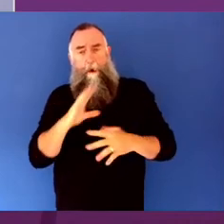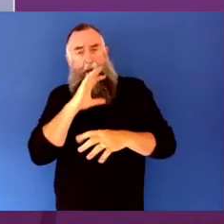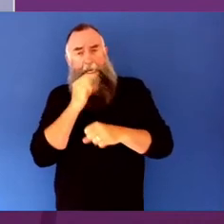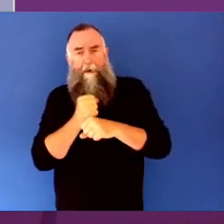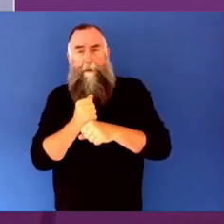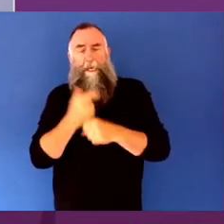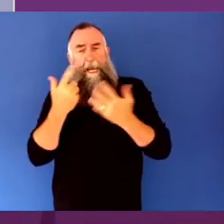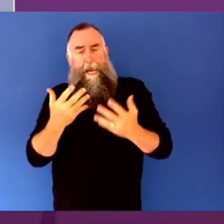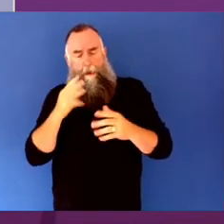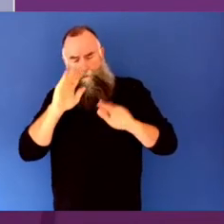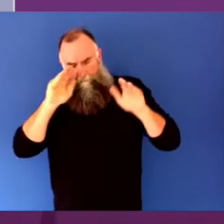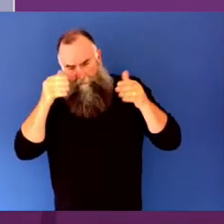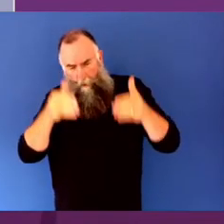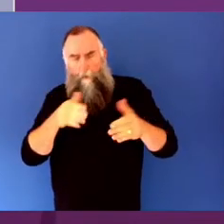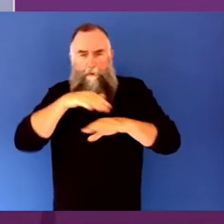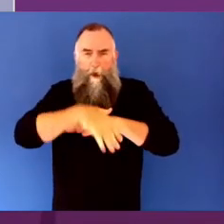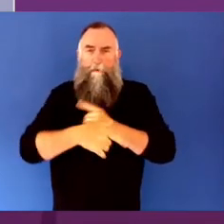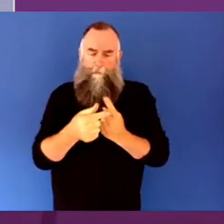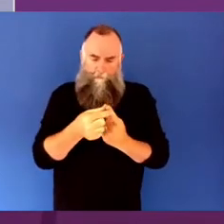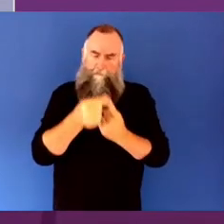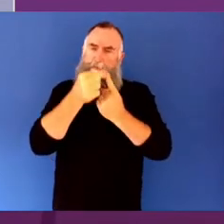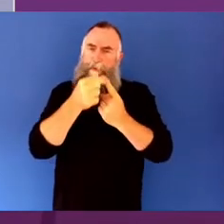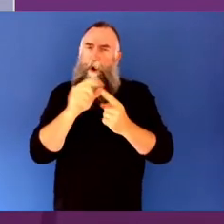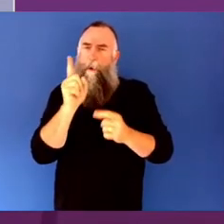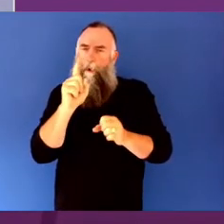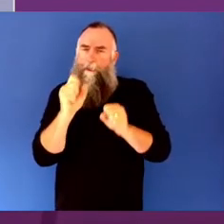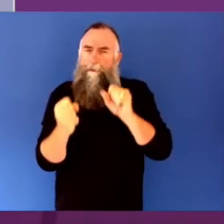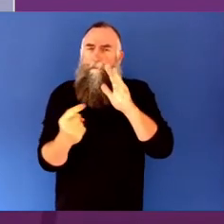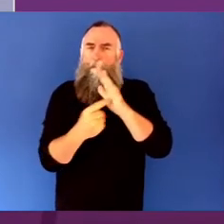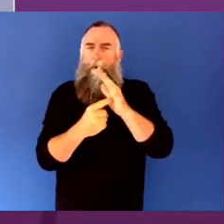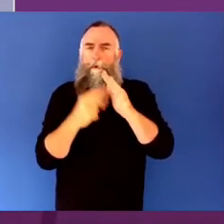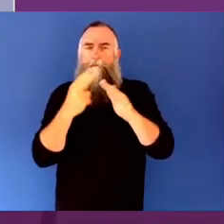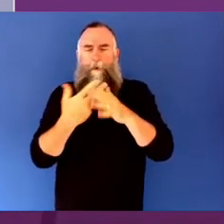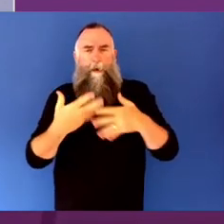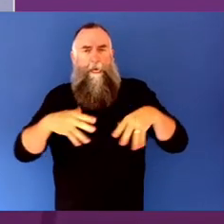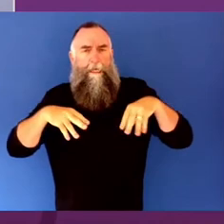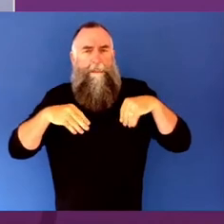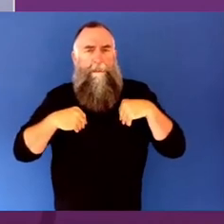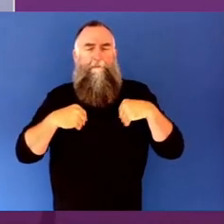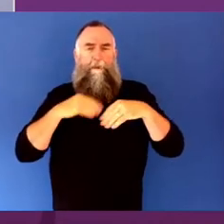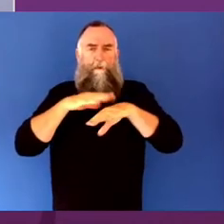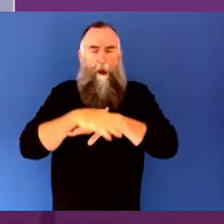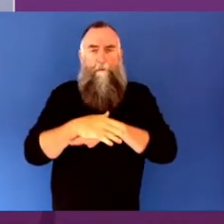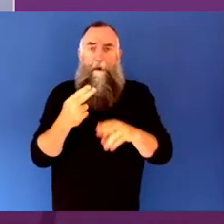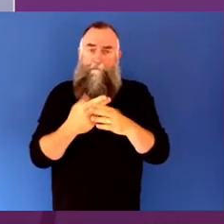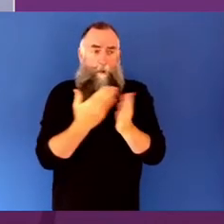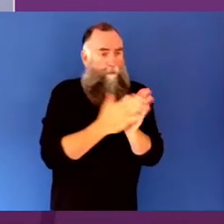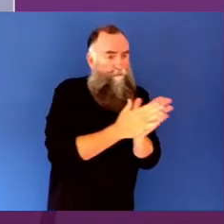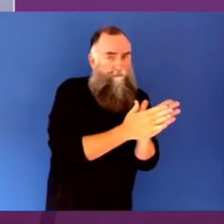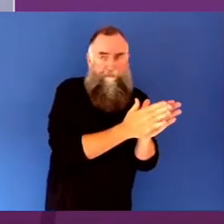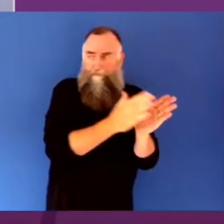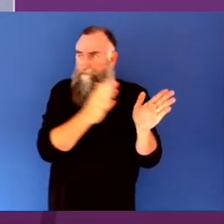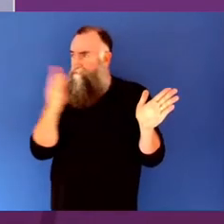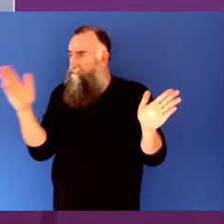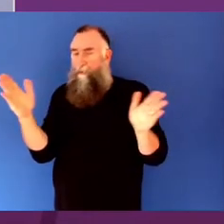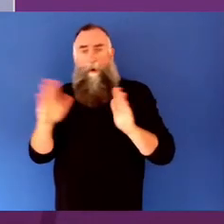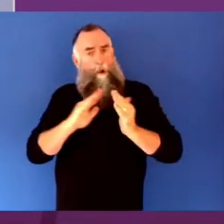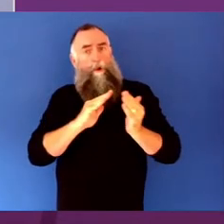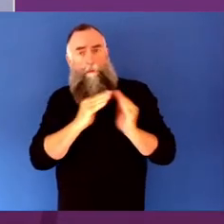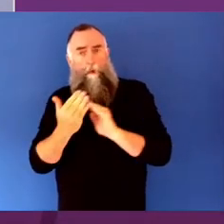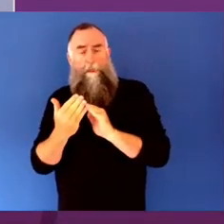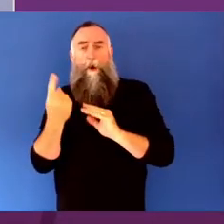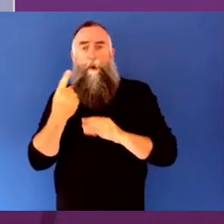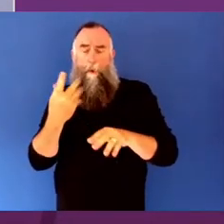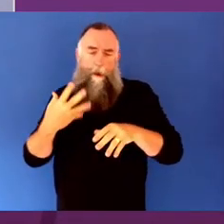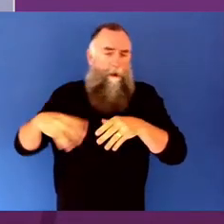specifically how the cultural and creative sector offers wellbeing benefits for the broader community who participate in and engage with arts and